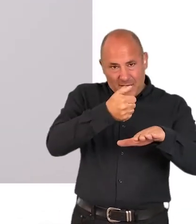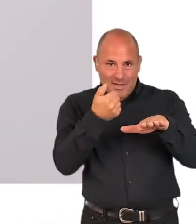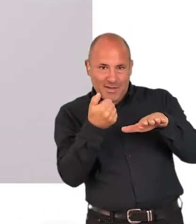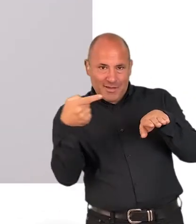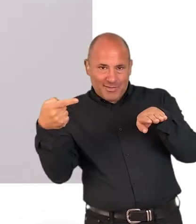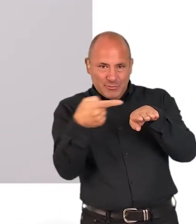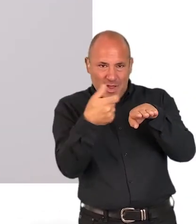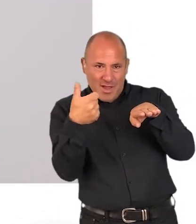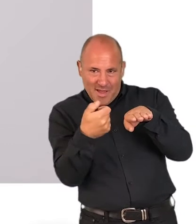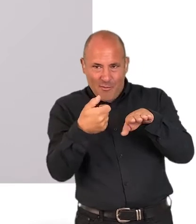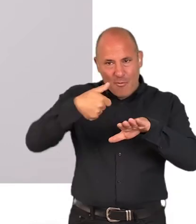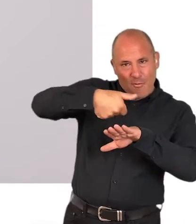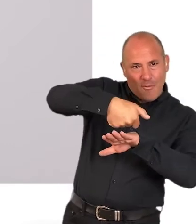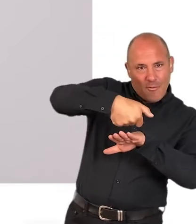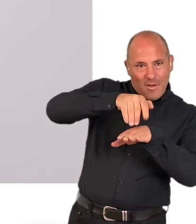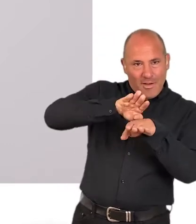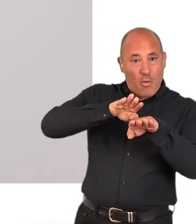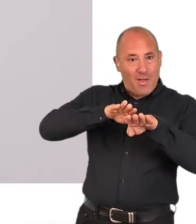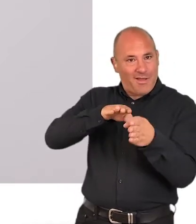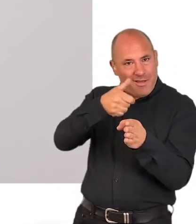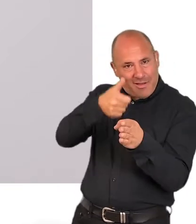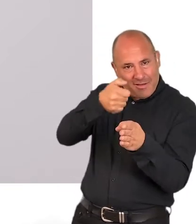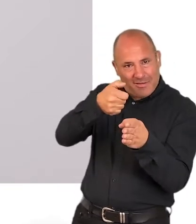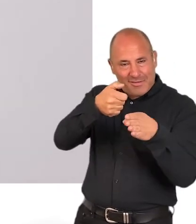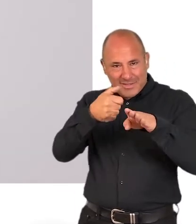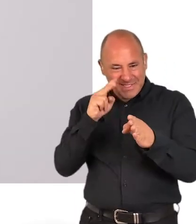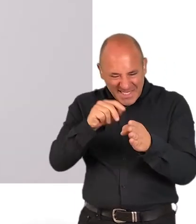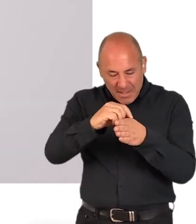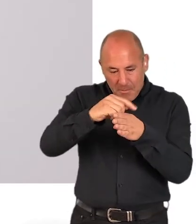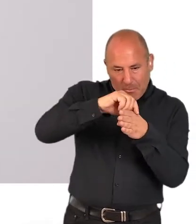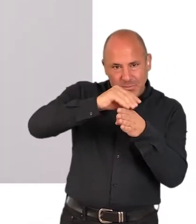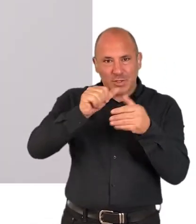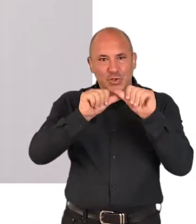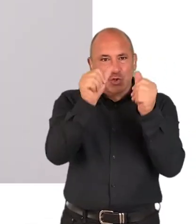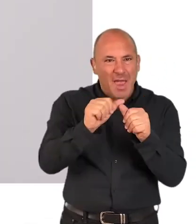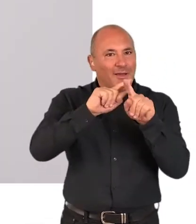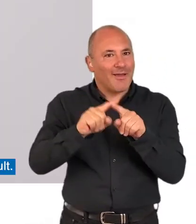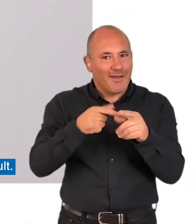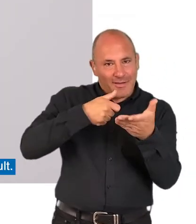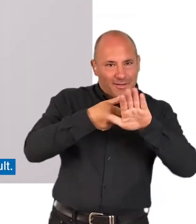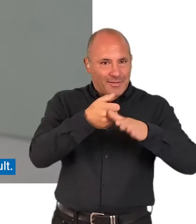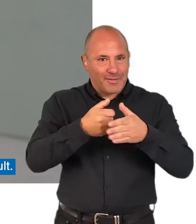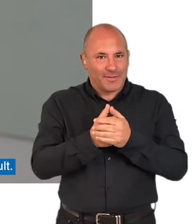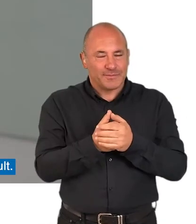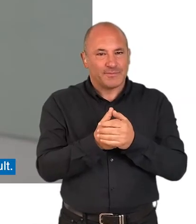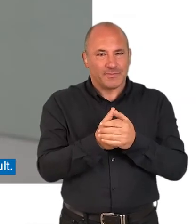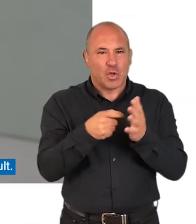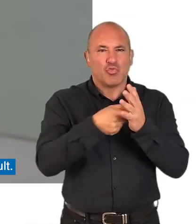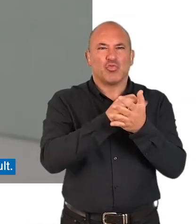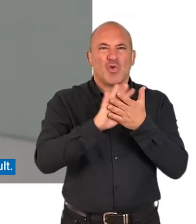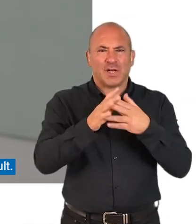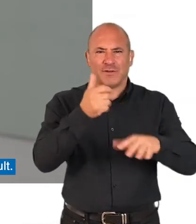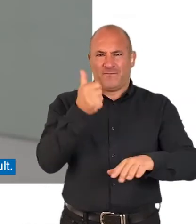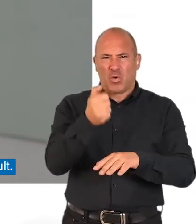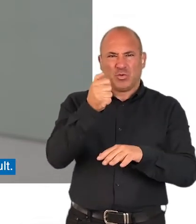oblique image to demonstrate the size, height and shape of the area. Photographing a rash or